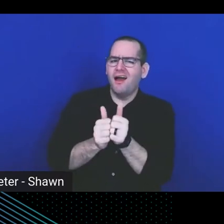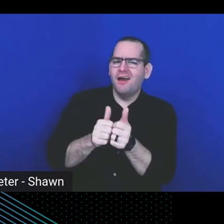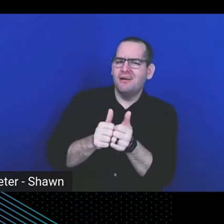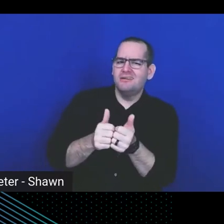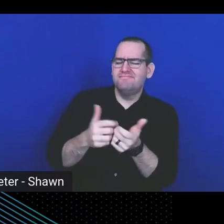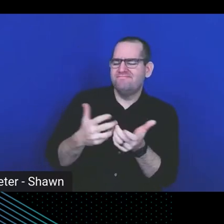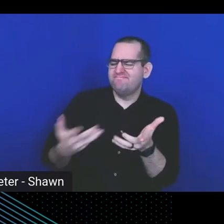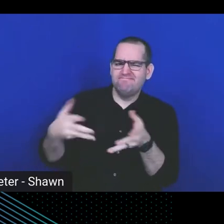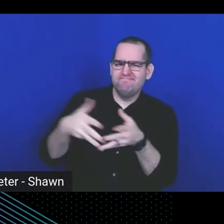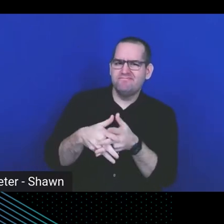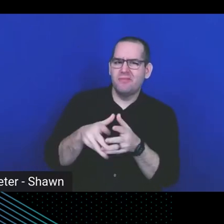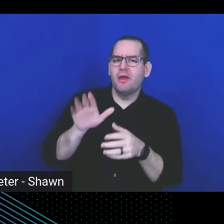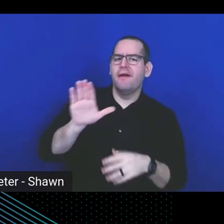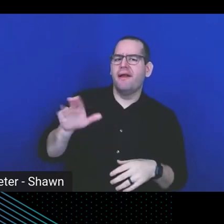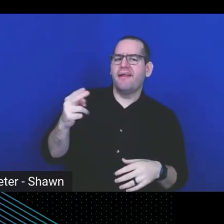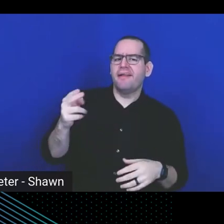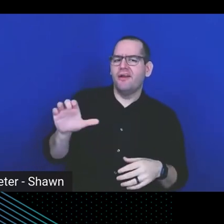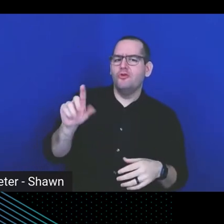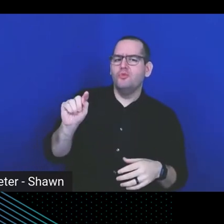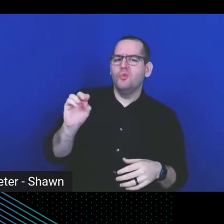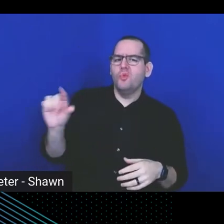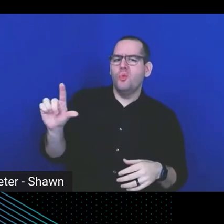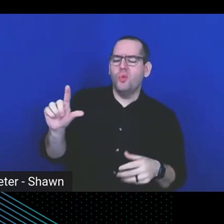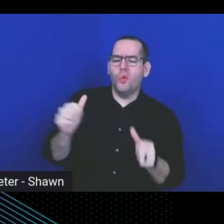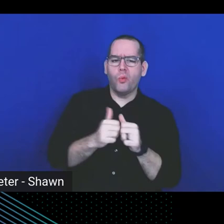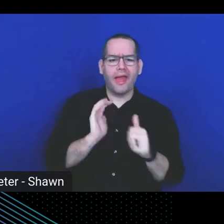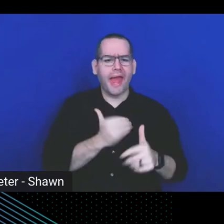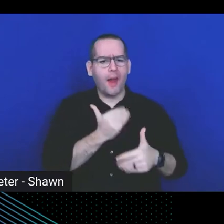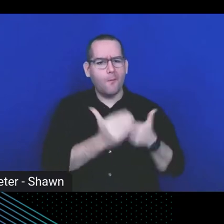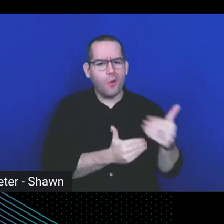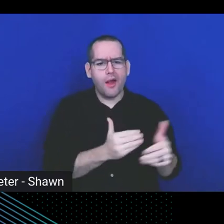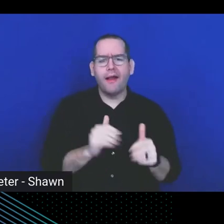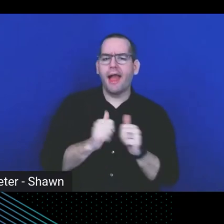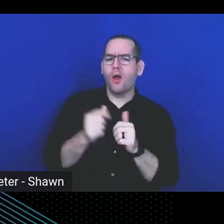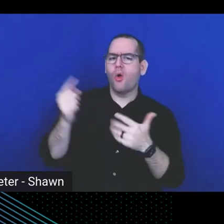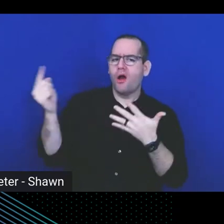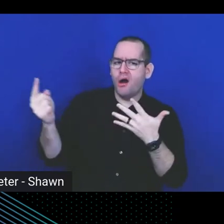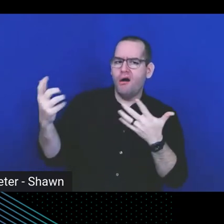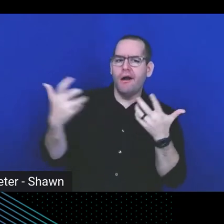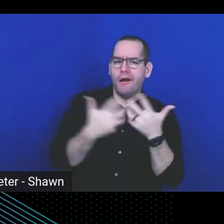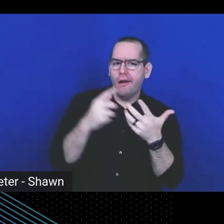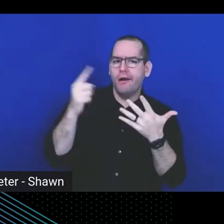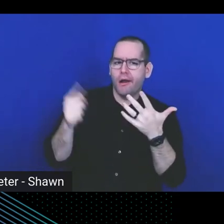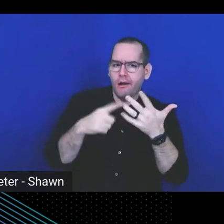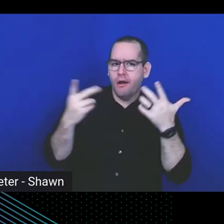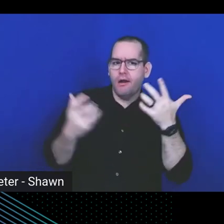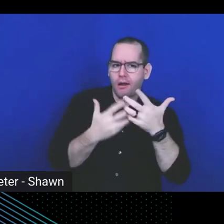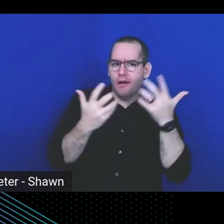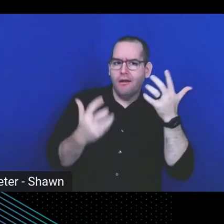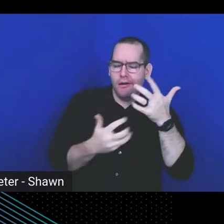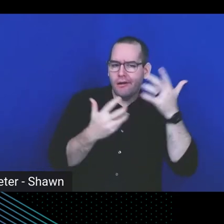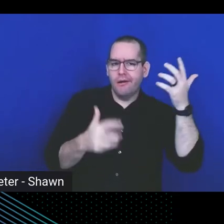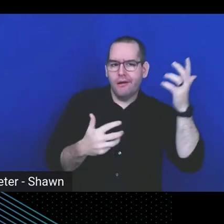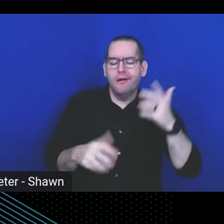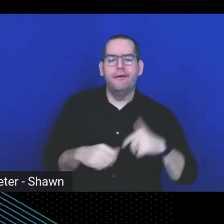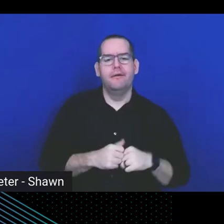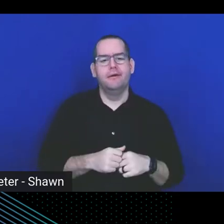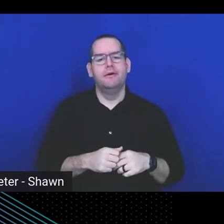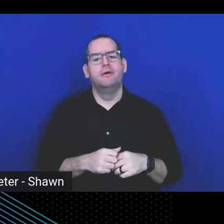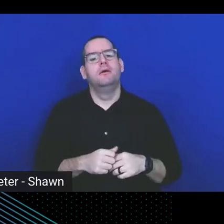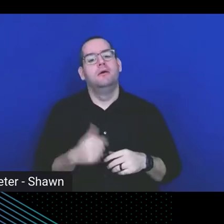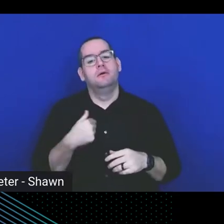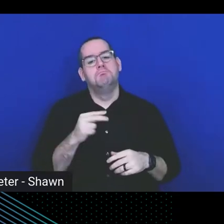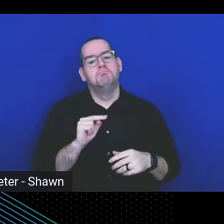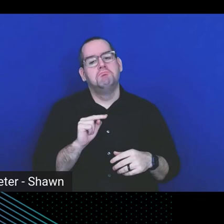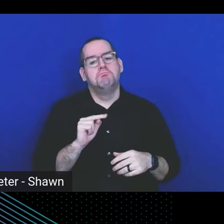HashCorp toolset with our process, or how to integrate this, and how do we integrate that, and a